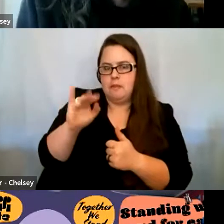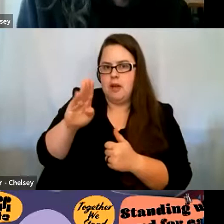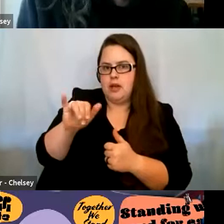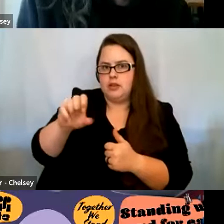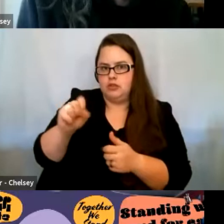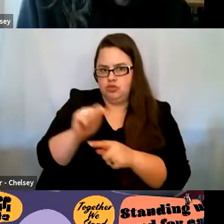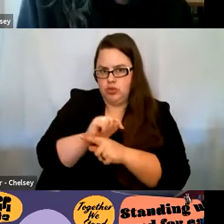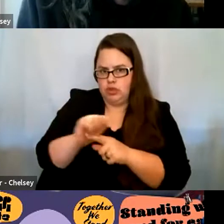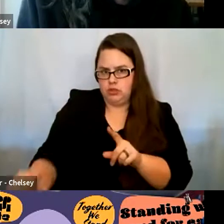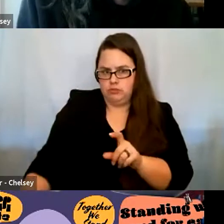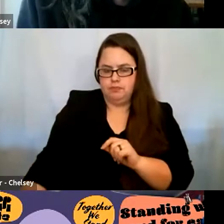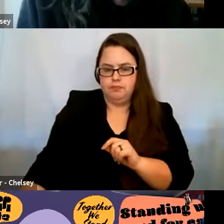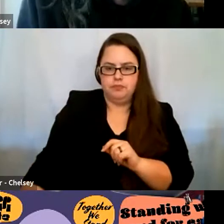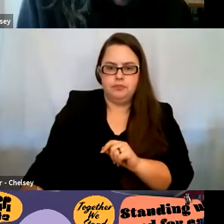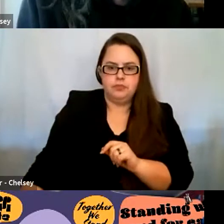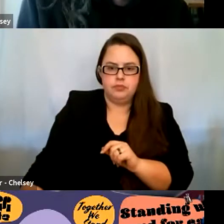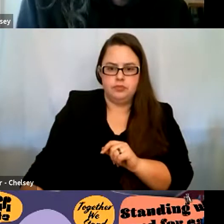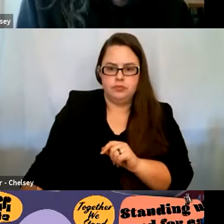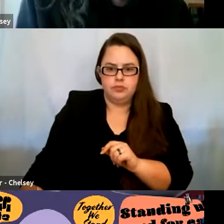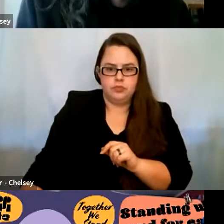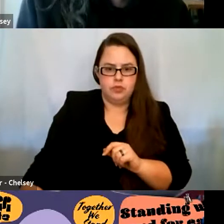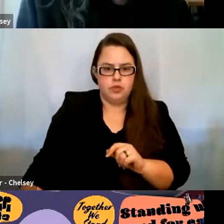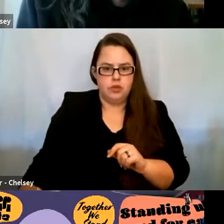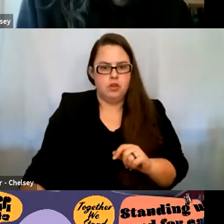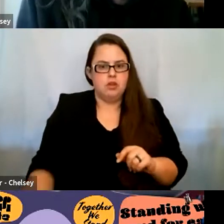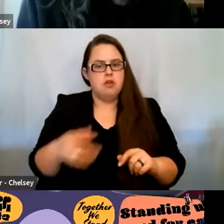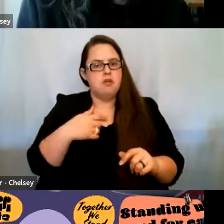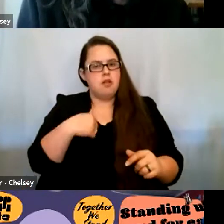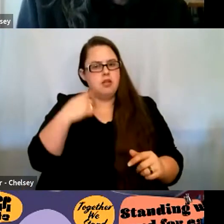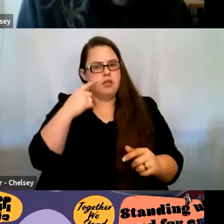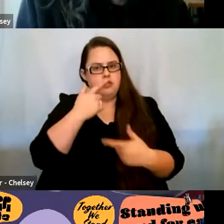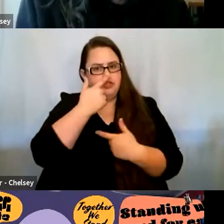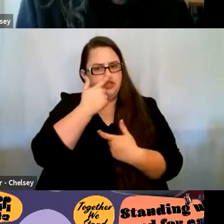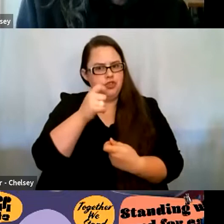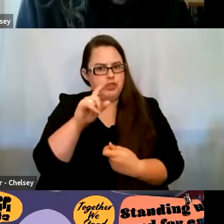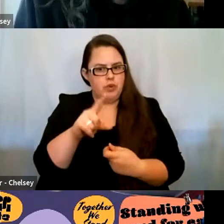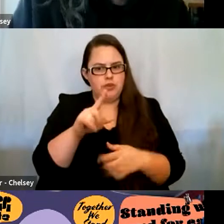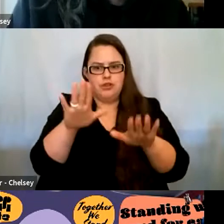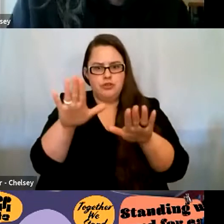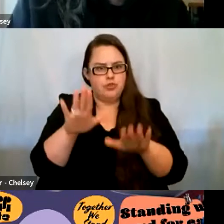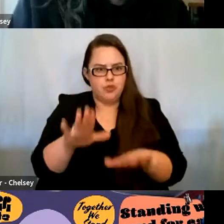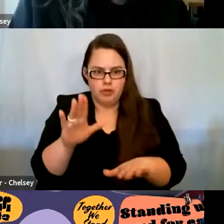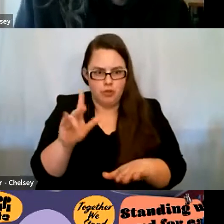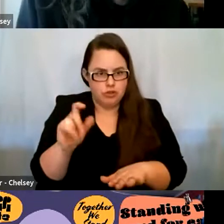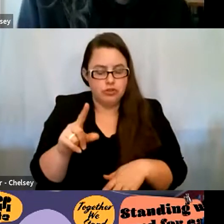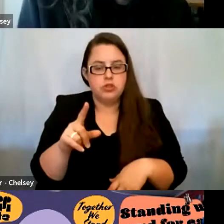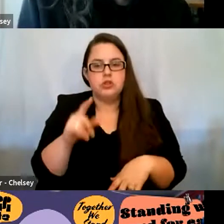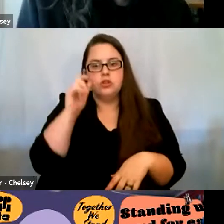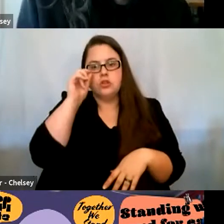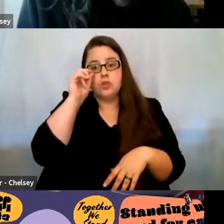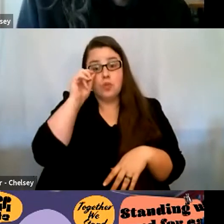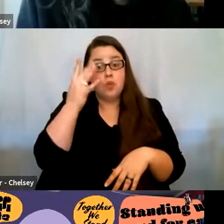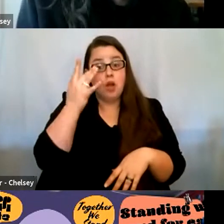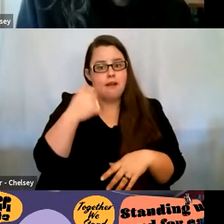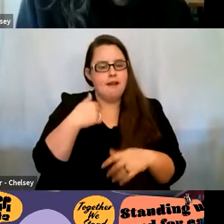So I would say that that's absolutely an interesting question and it's a great one. Um, because, um, so I have a